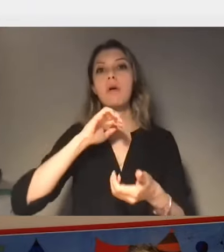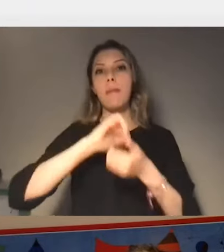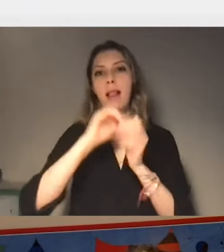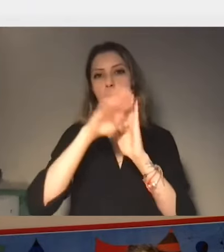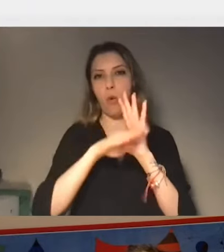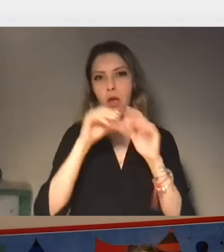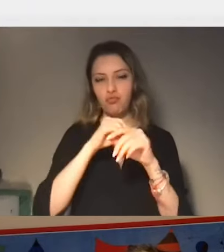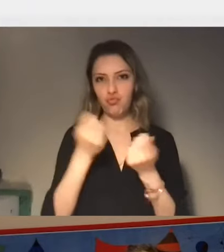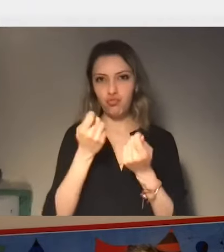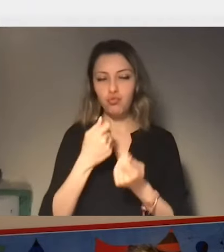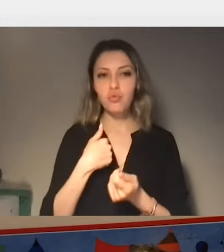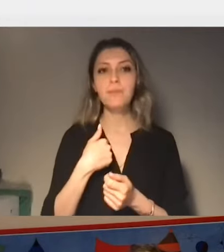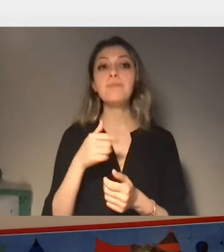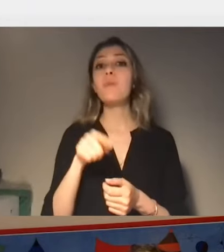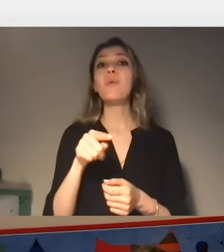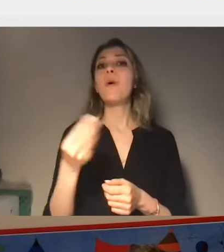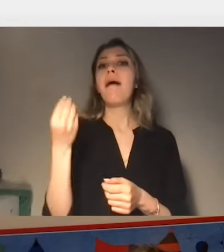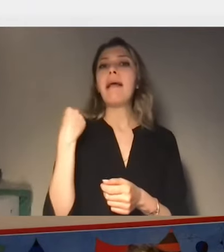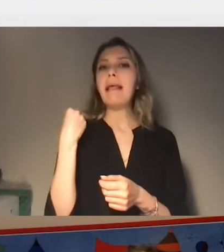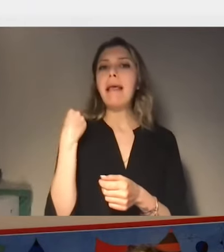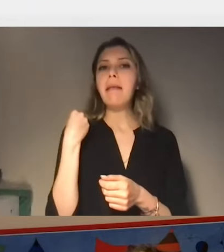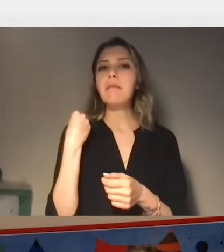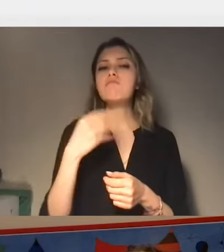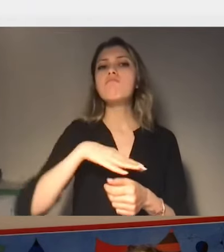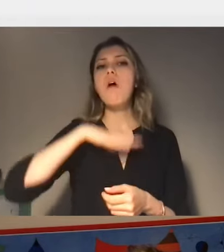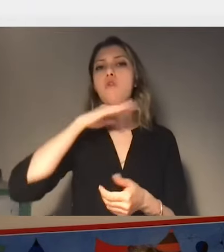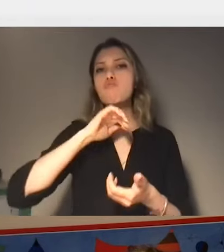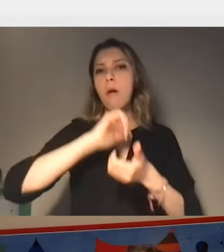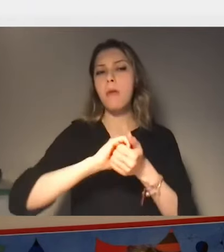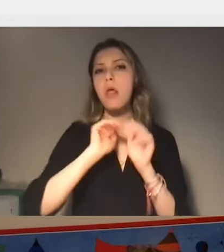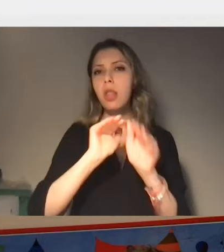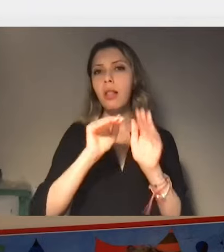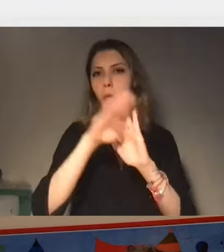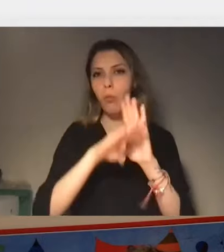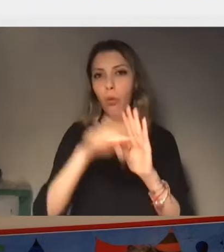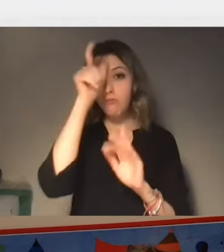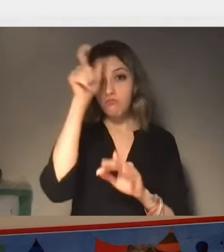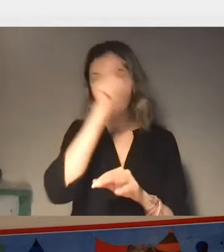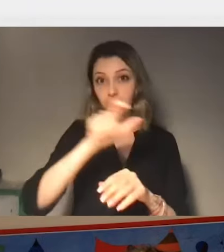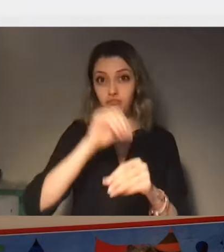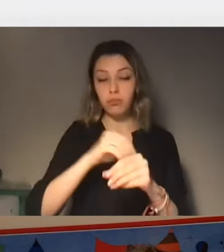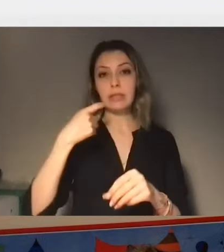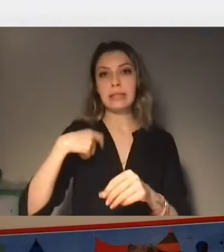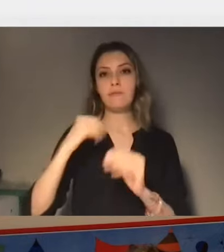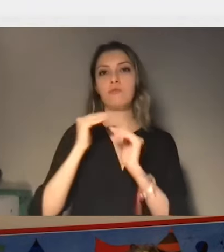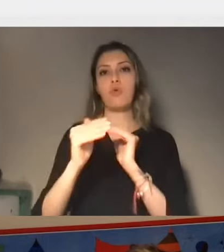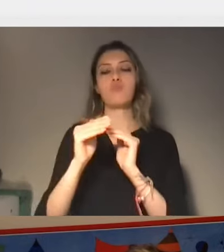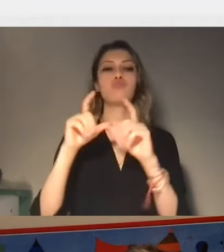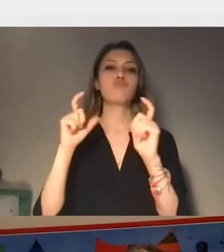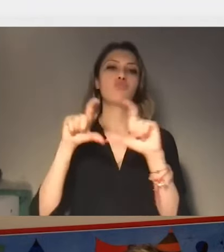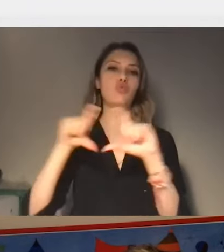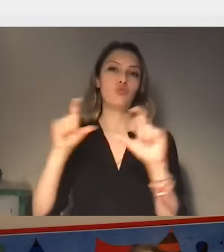for the civil society organizations in Turkey. It promotes accountability of human rights duty bearers,